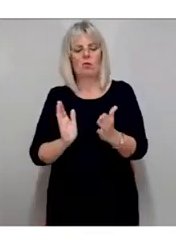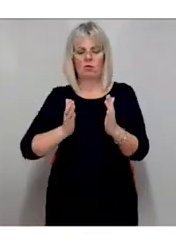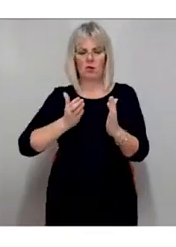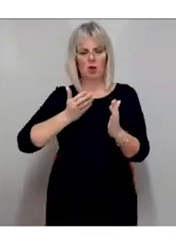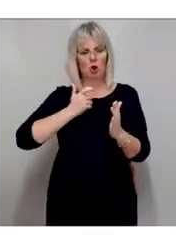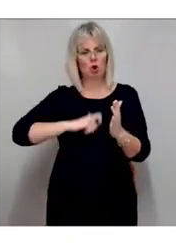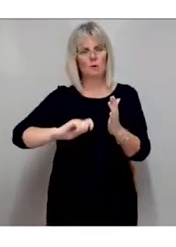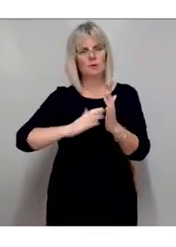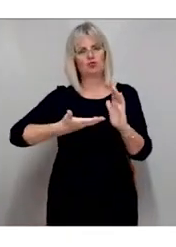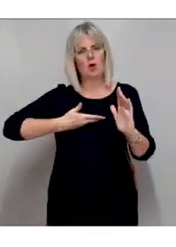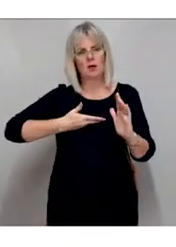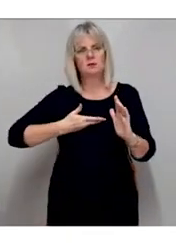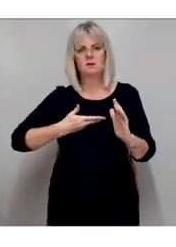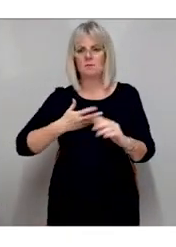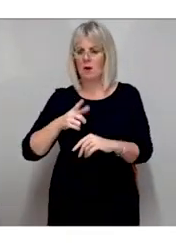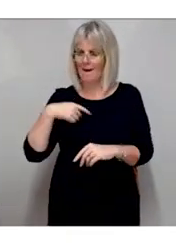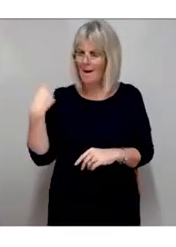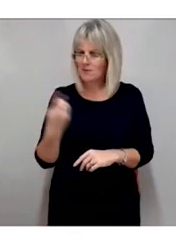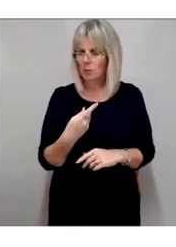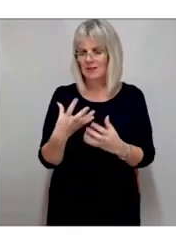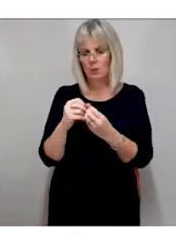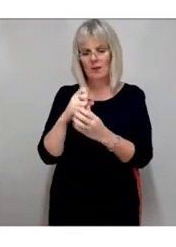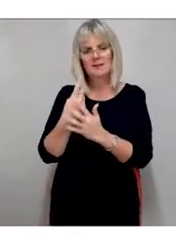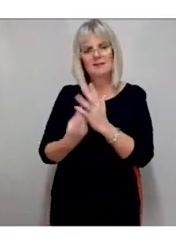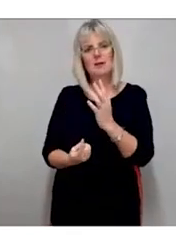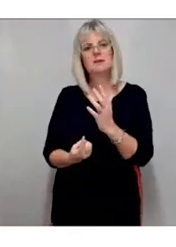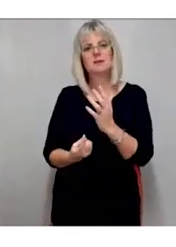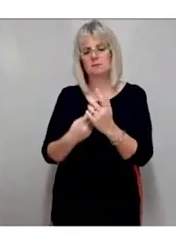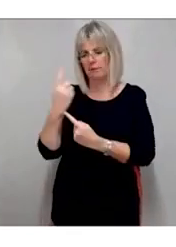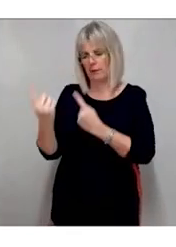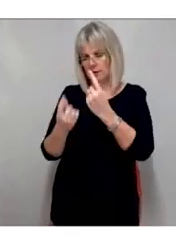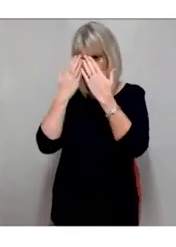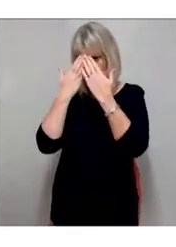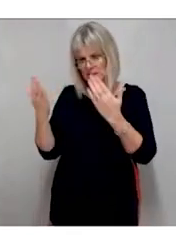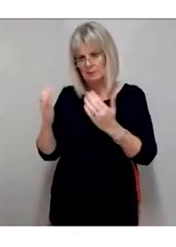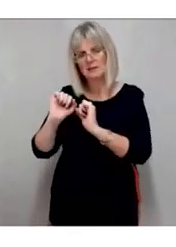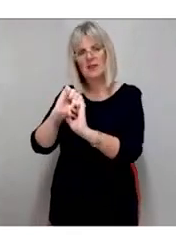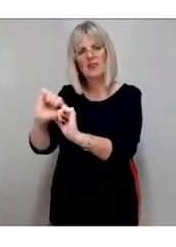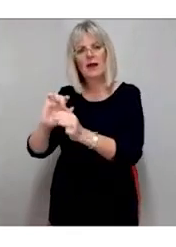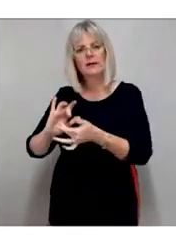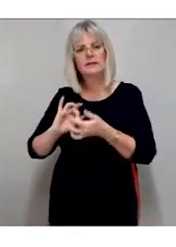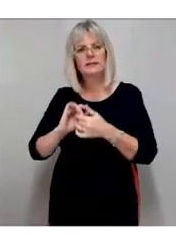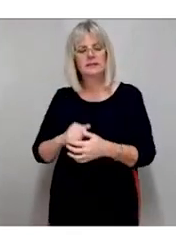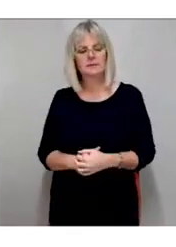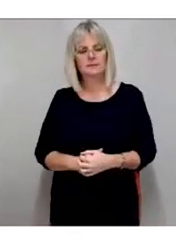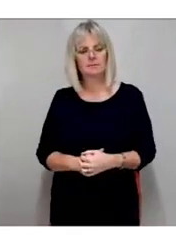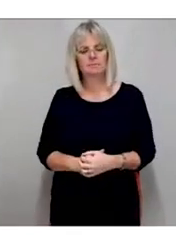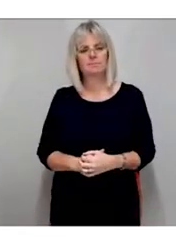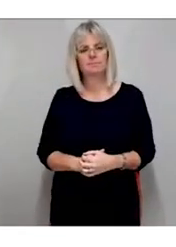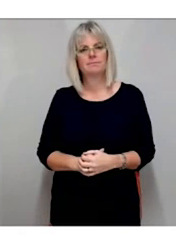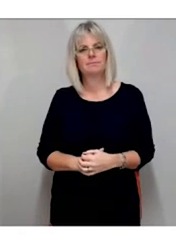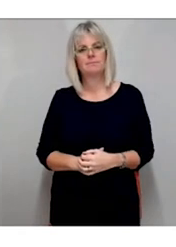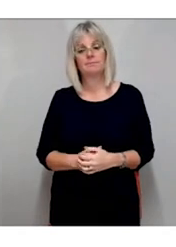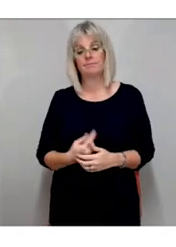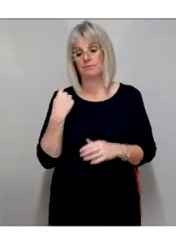disabilities and to promote respect for their inherent dignity. As of November 2019, it has